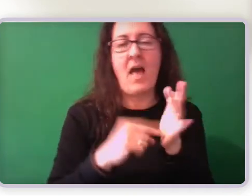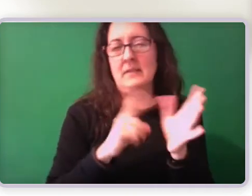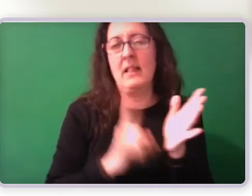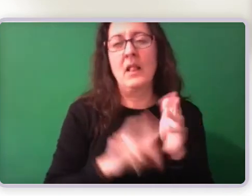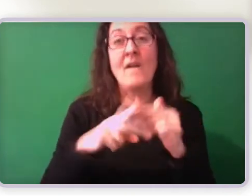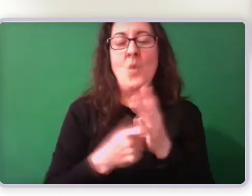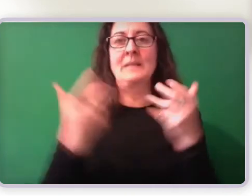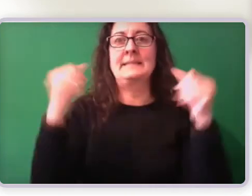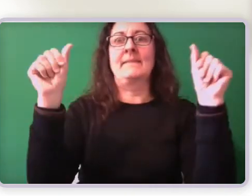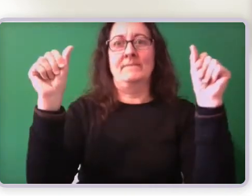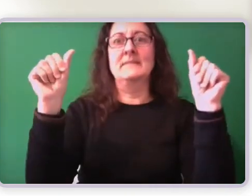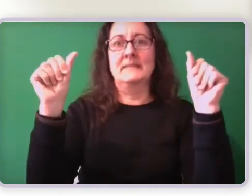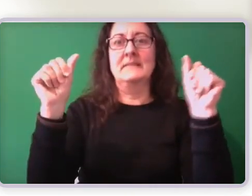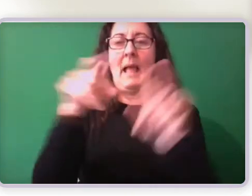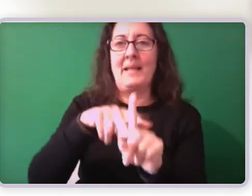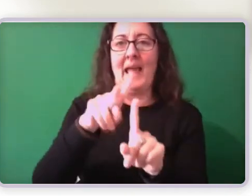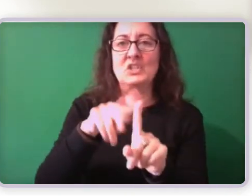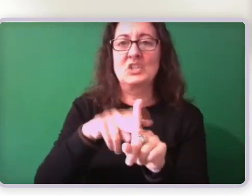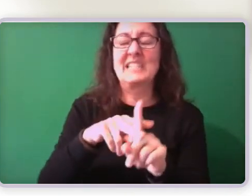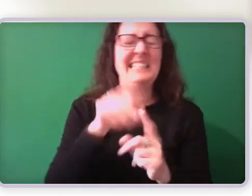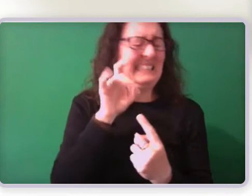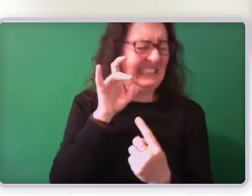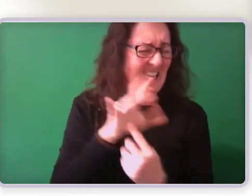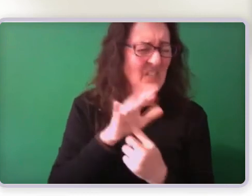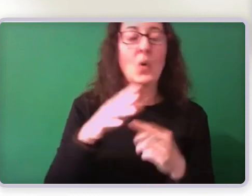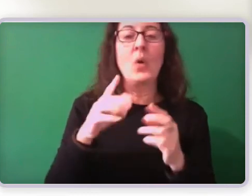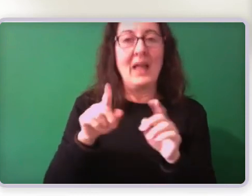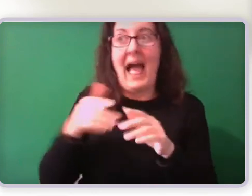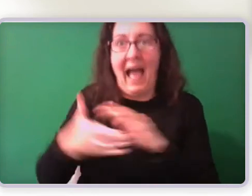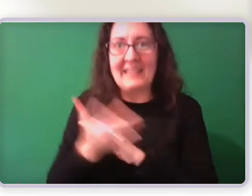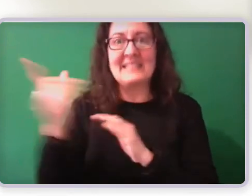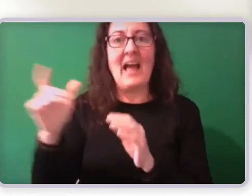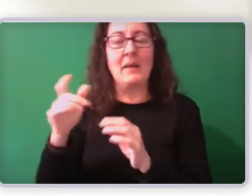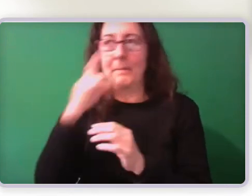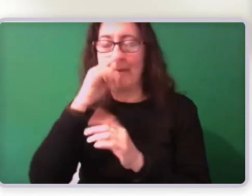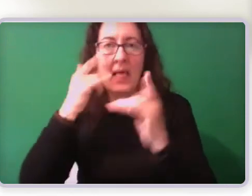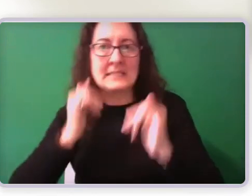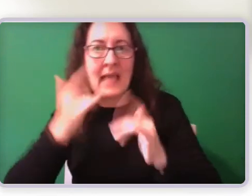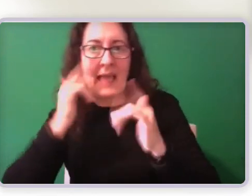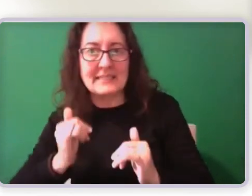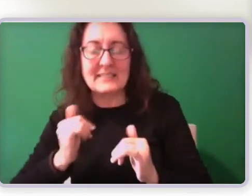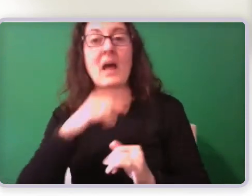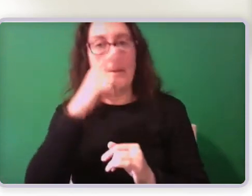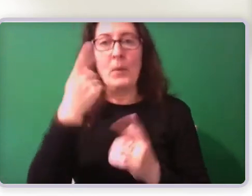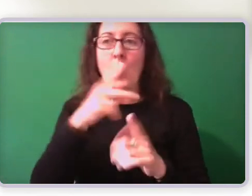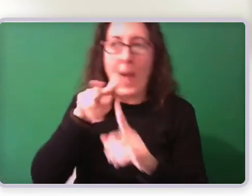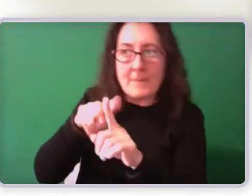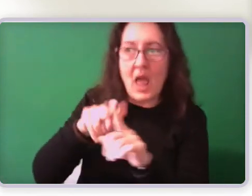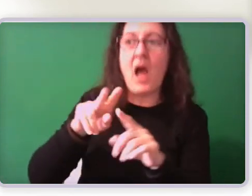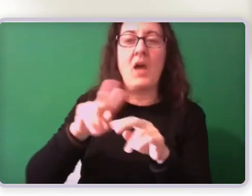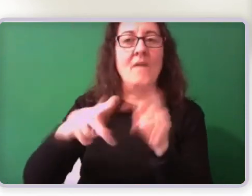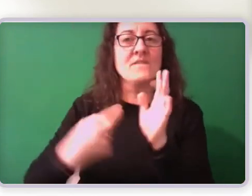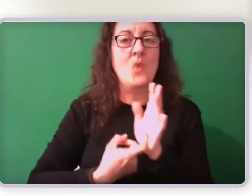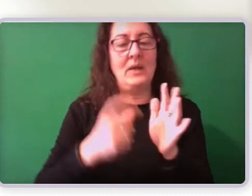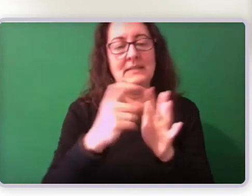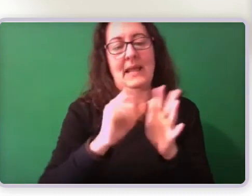assessed when Centrelink are making a decision about the DSP. And it is also the thing that is most in the control, though not